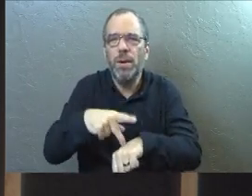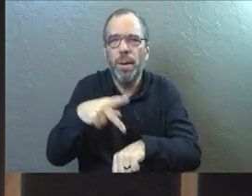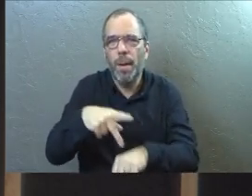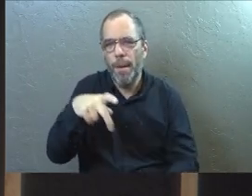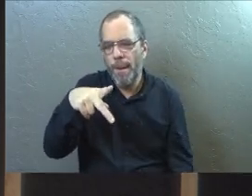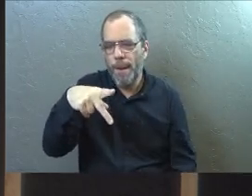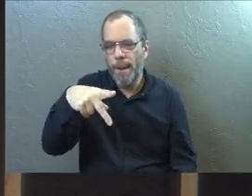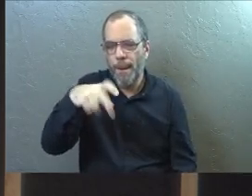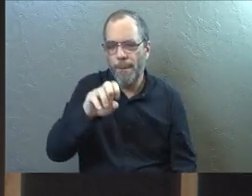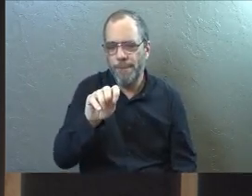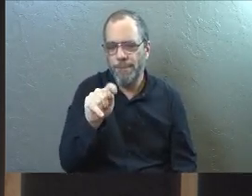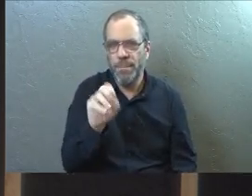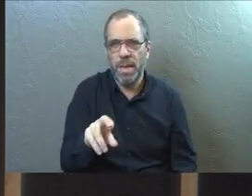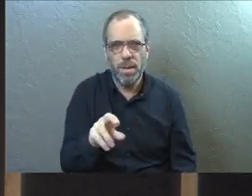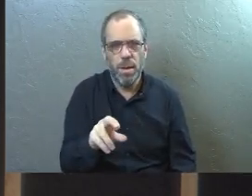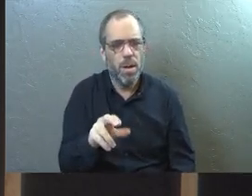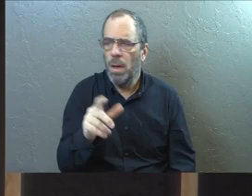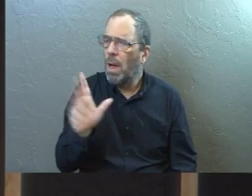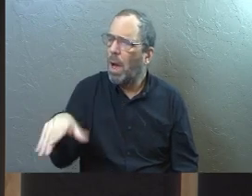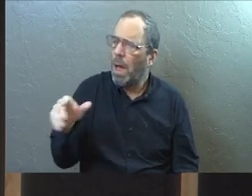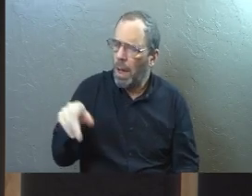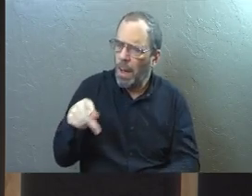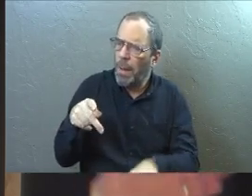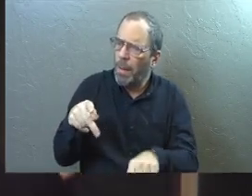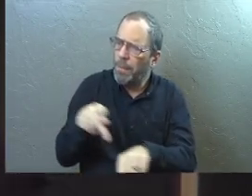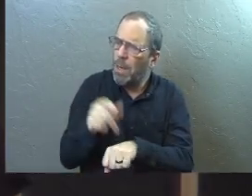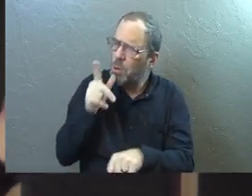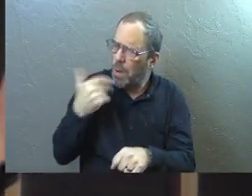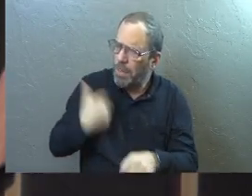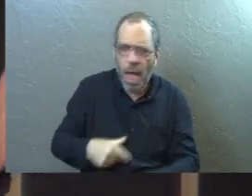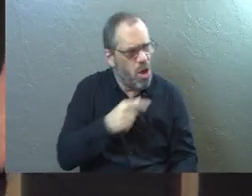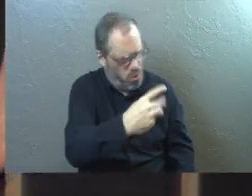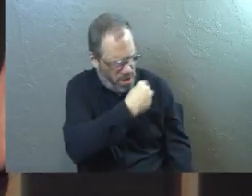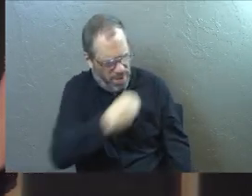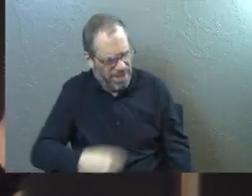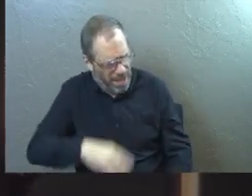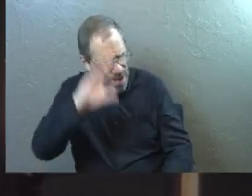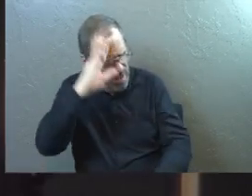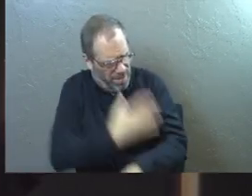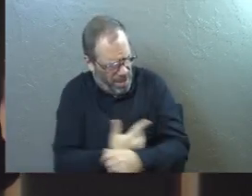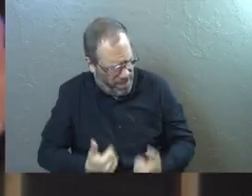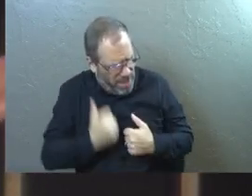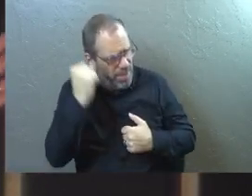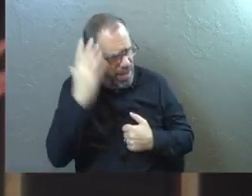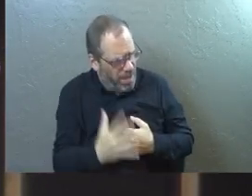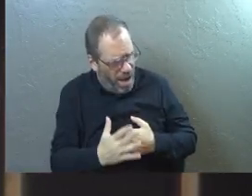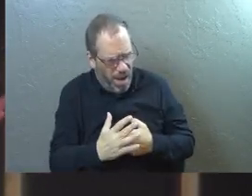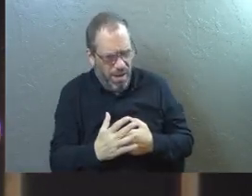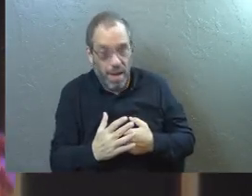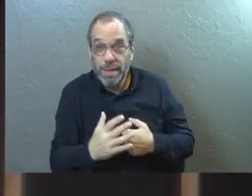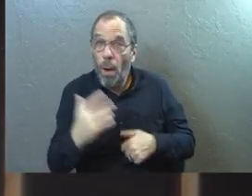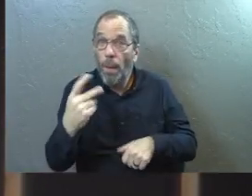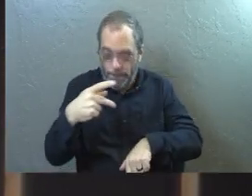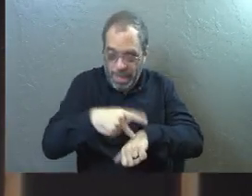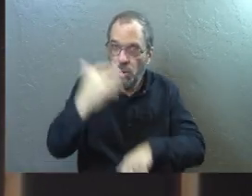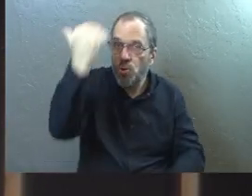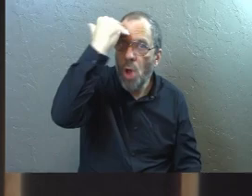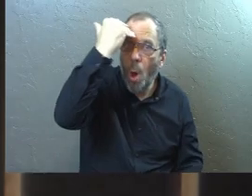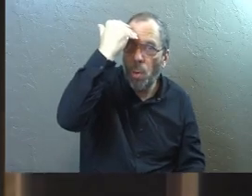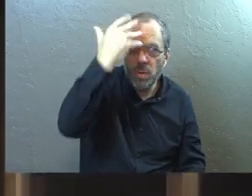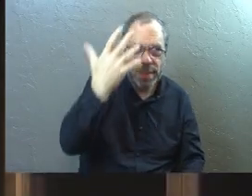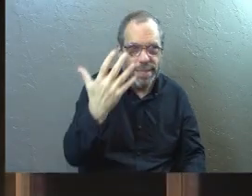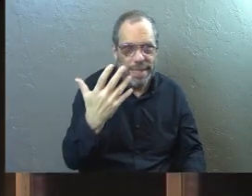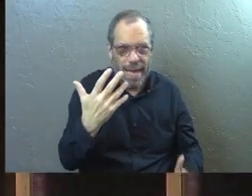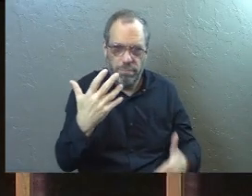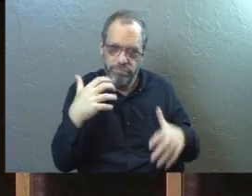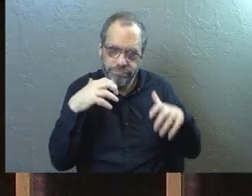Jesus goes to him and says, who do people say that I am? And then Peter says, you're the Messiah, the son of the living God. And Peter knows. And